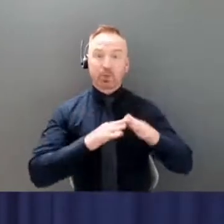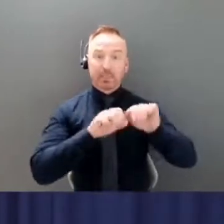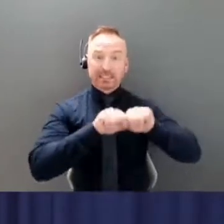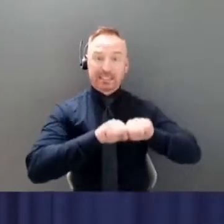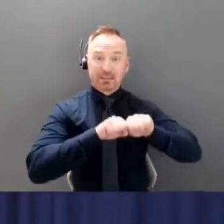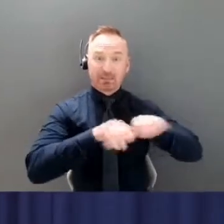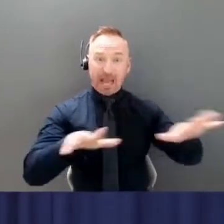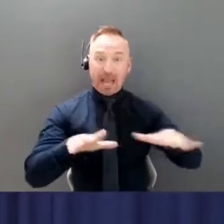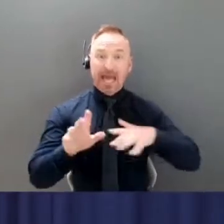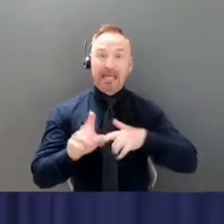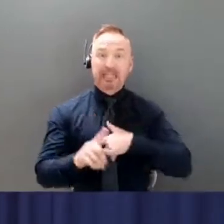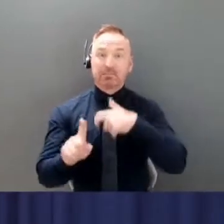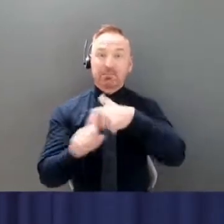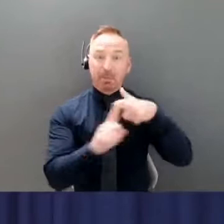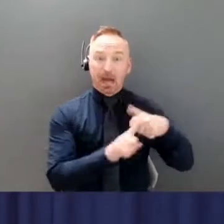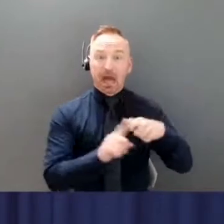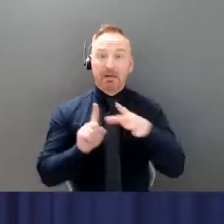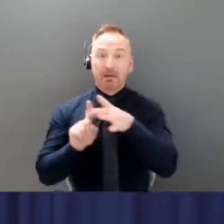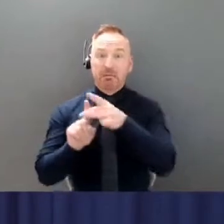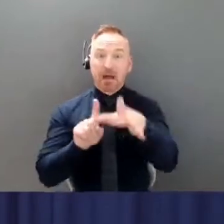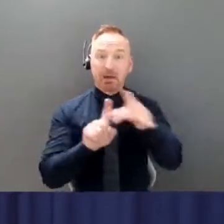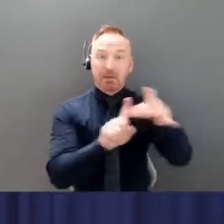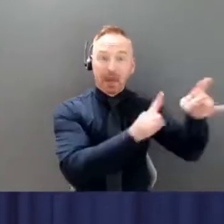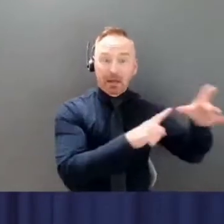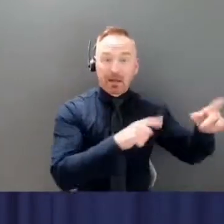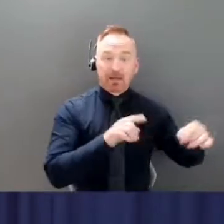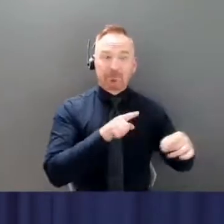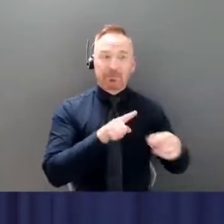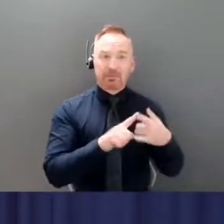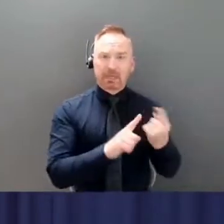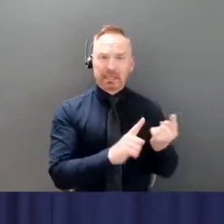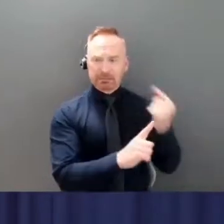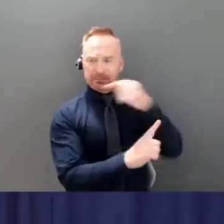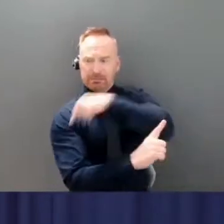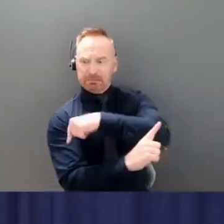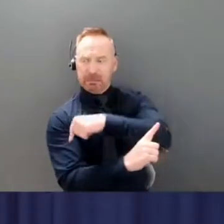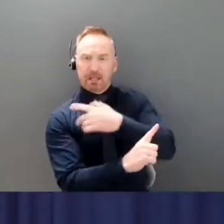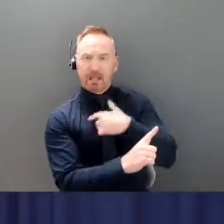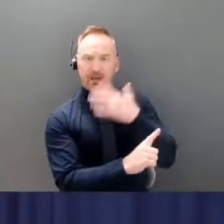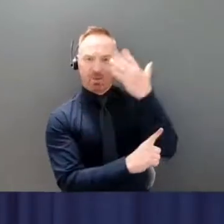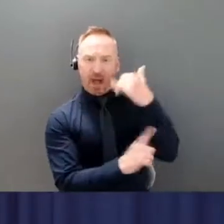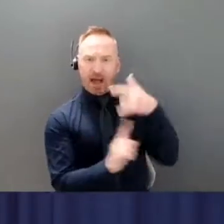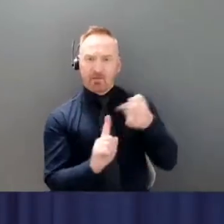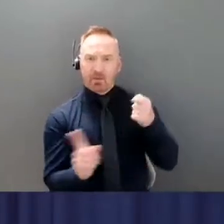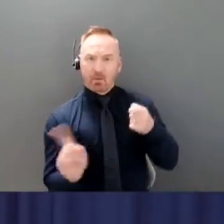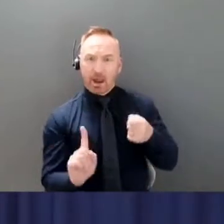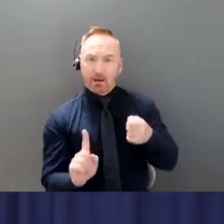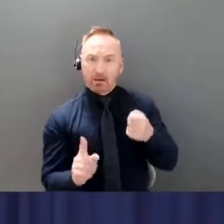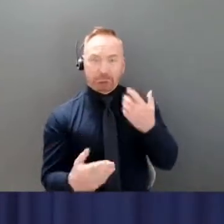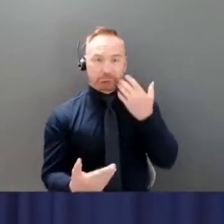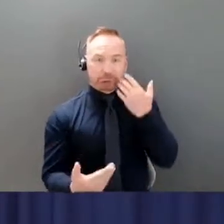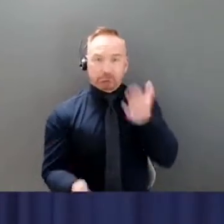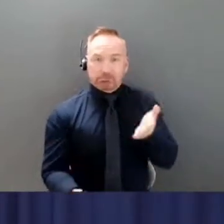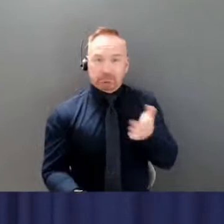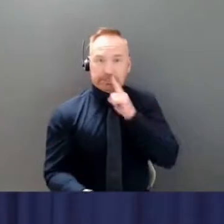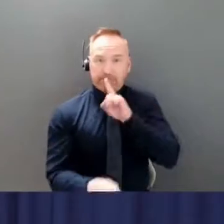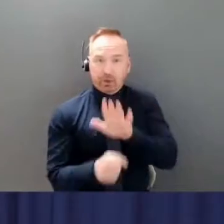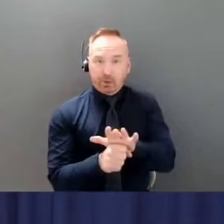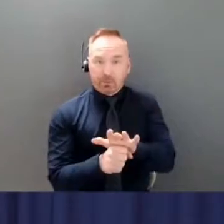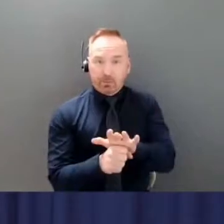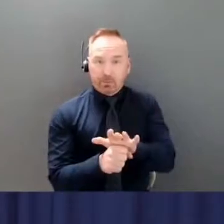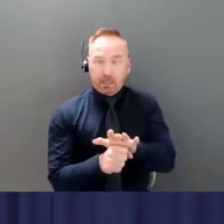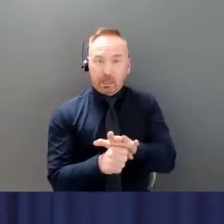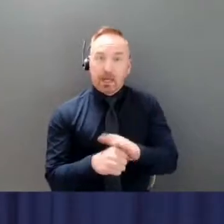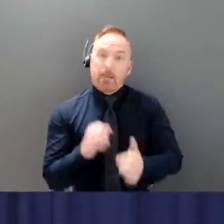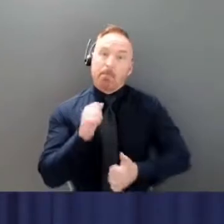means we are no longer able to confirm the source of the cases. The majority of these cases are in